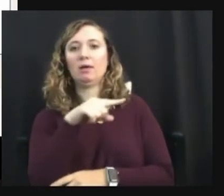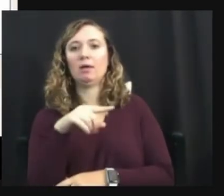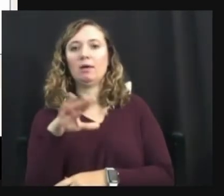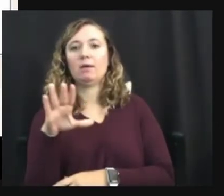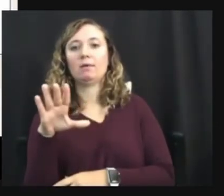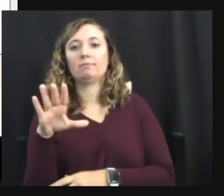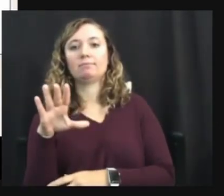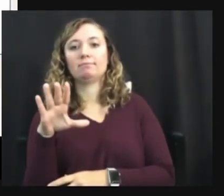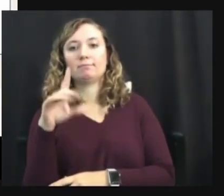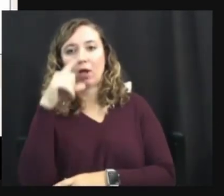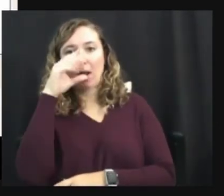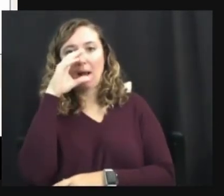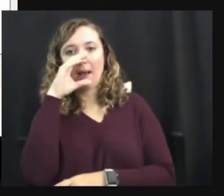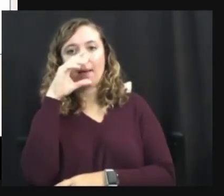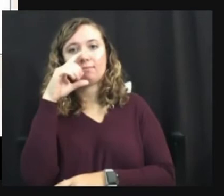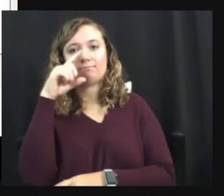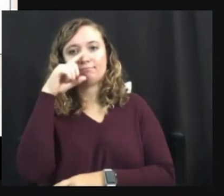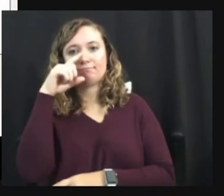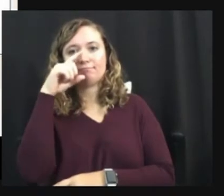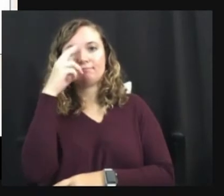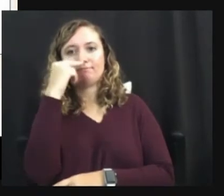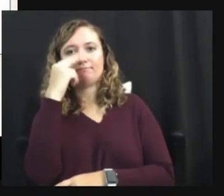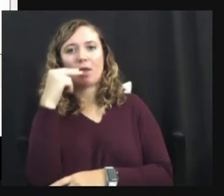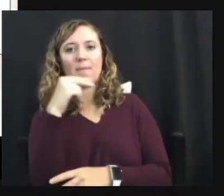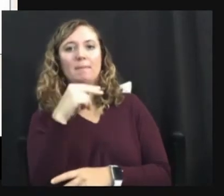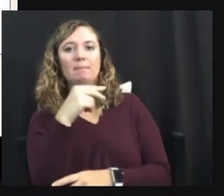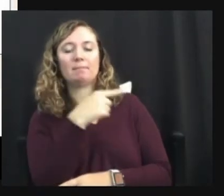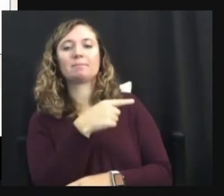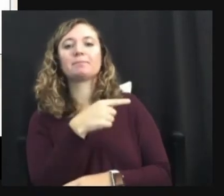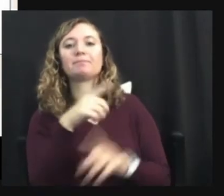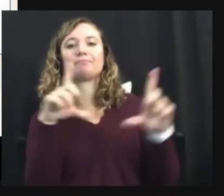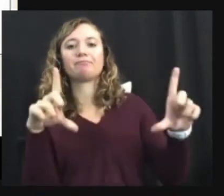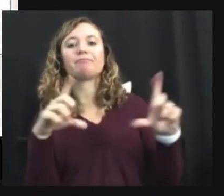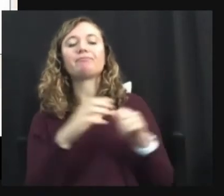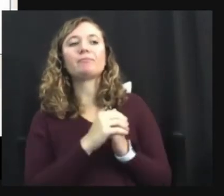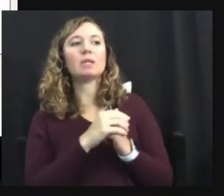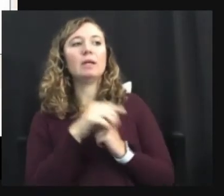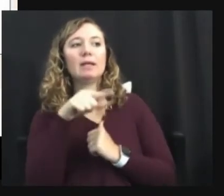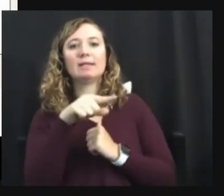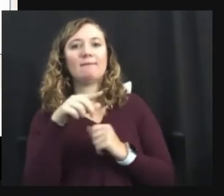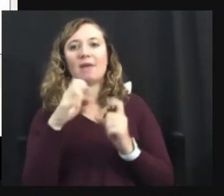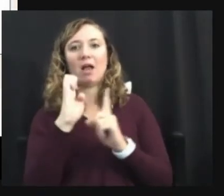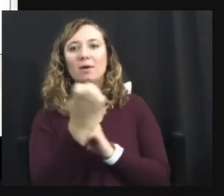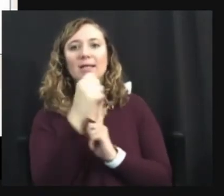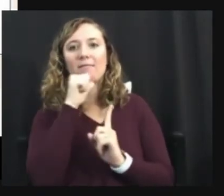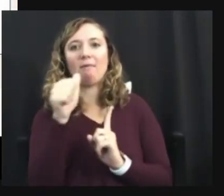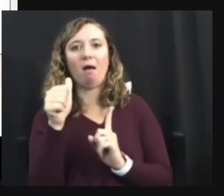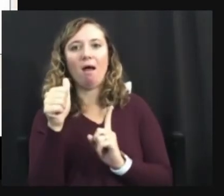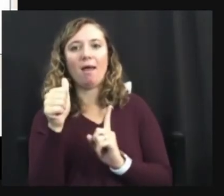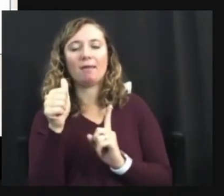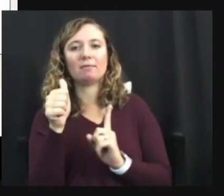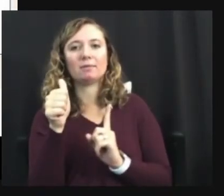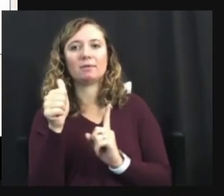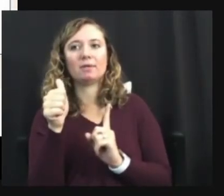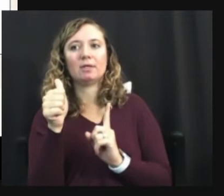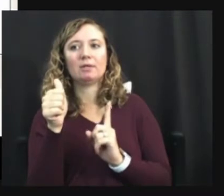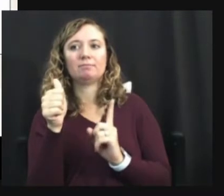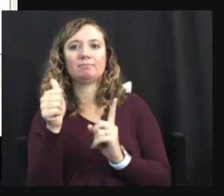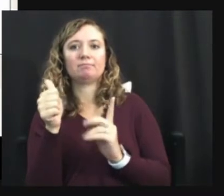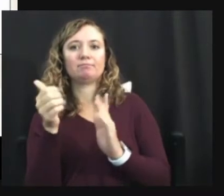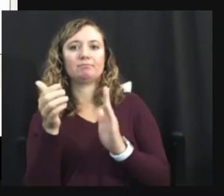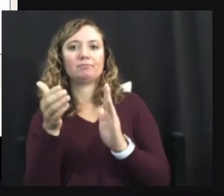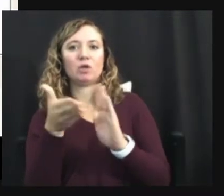this environment is not facilitating the person in the wheelchair. That person needs ramp.